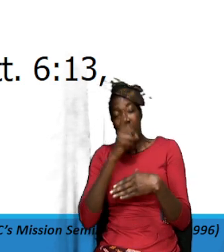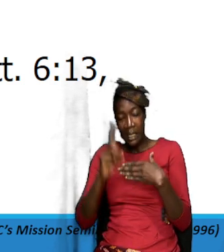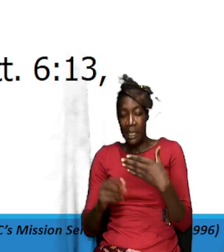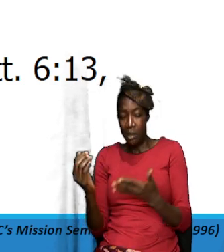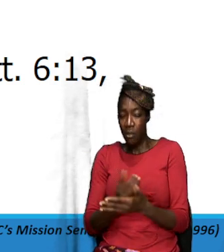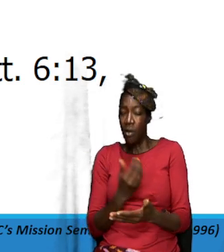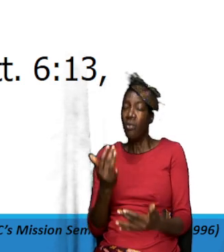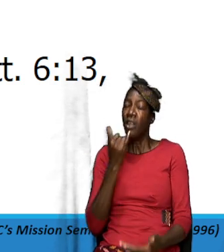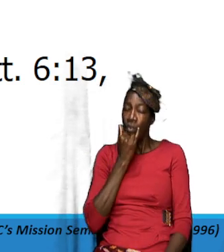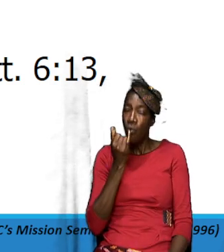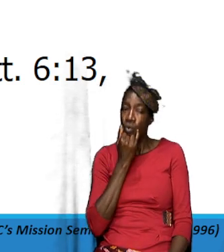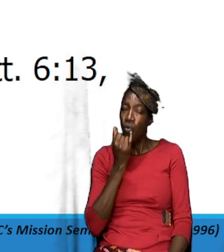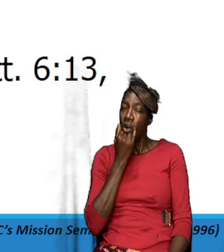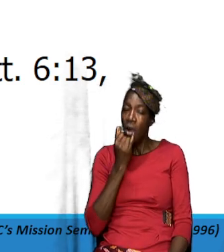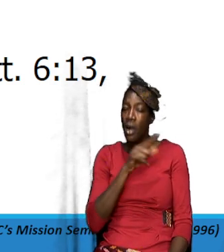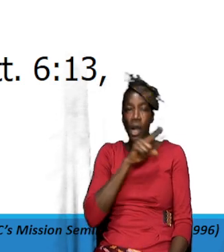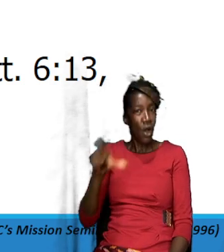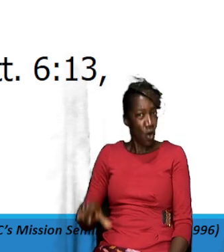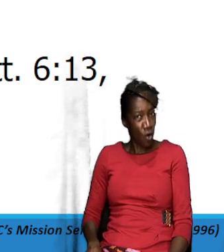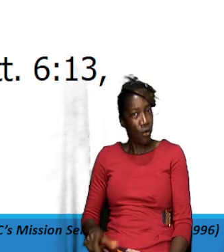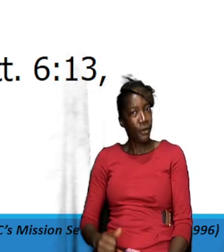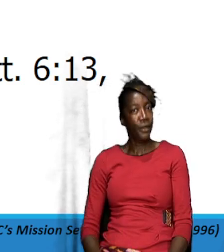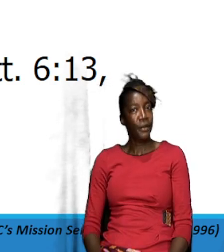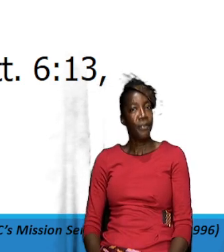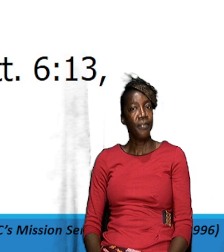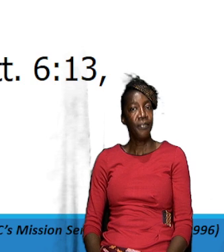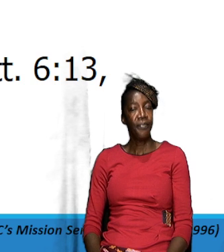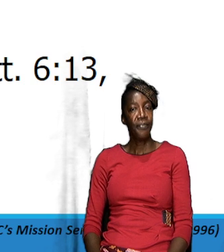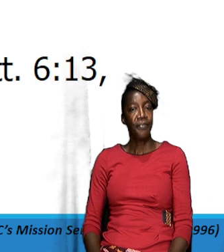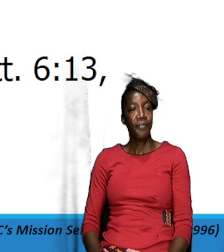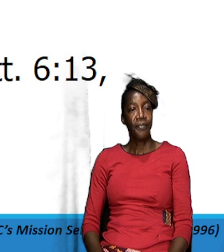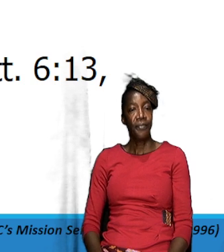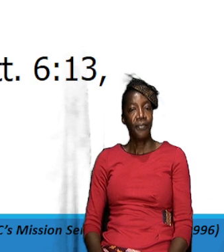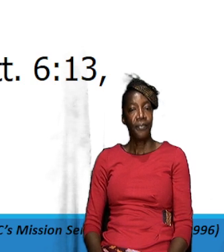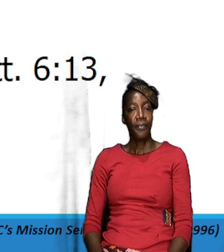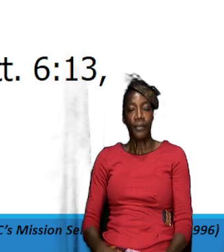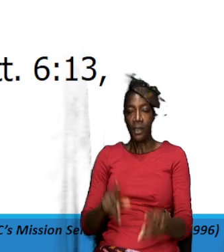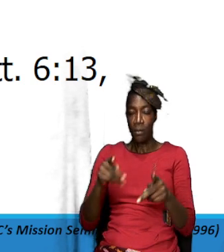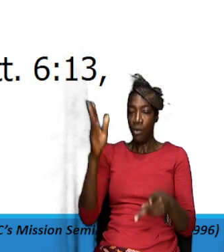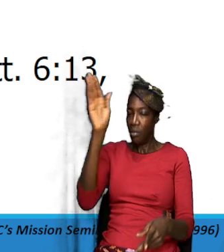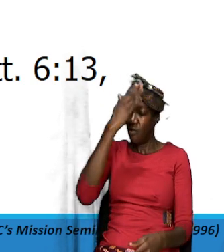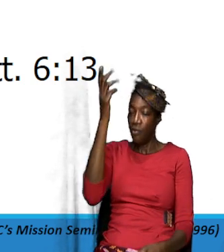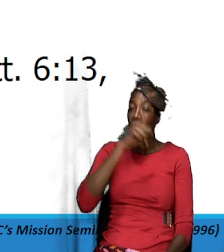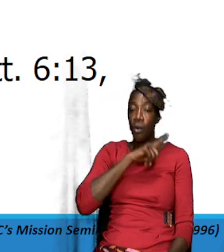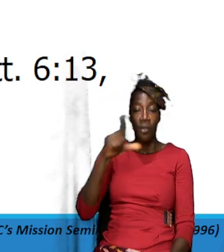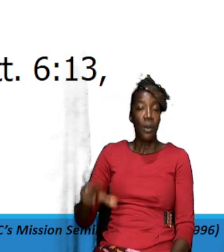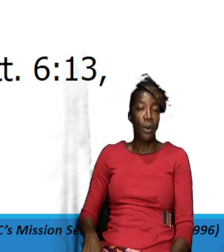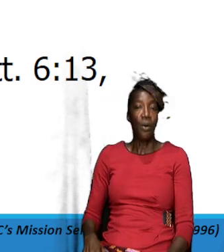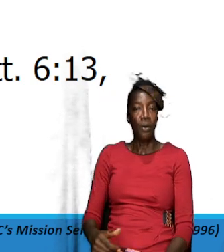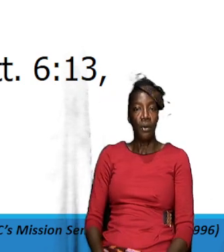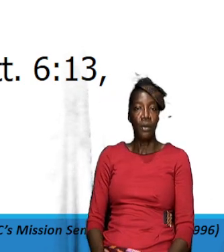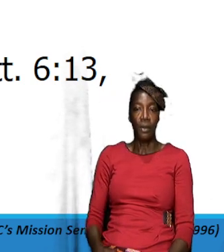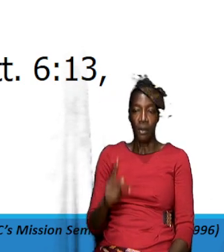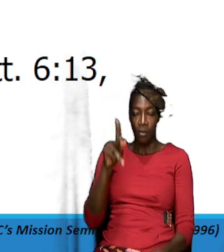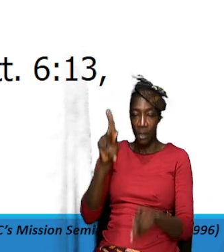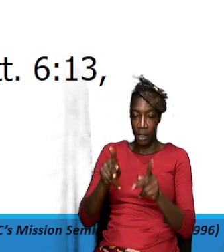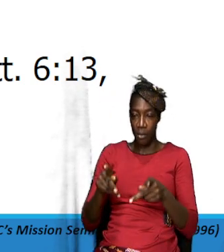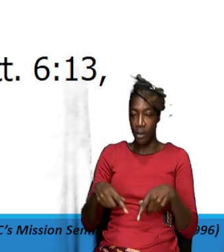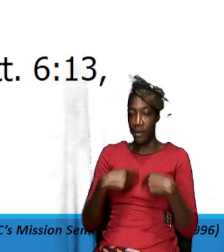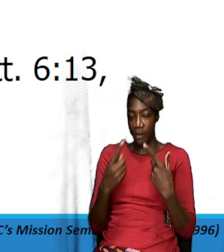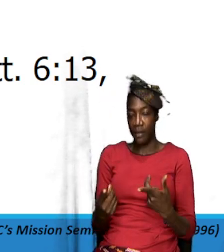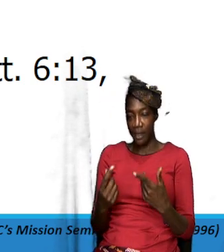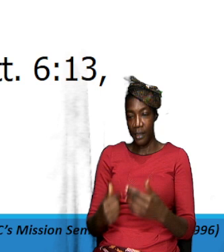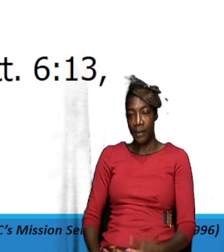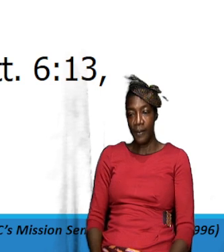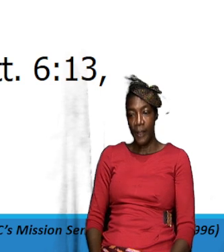he did this wrong Lord you know and put it before the Lord one person tell me a trick